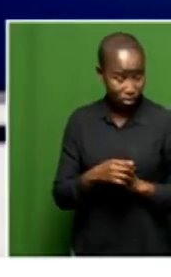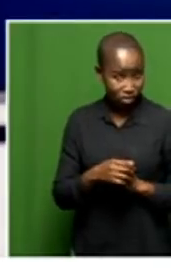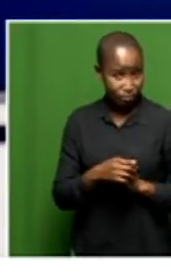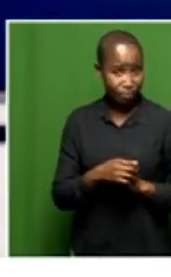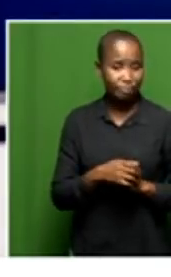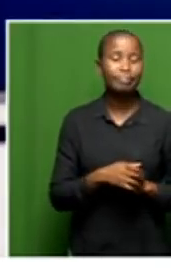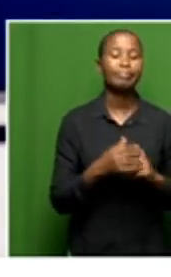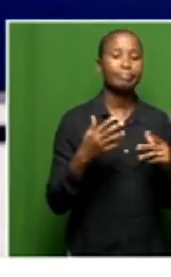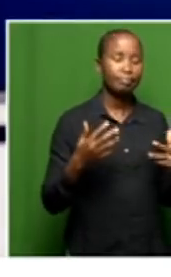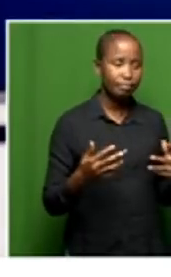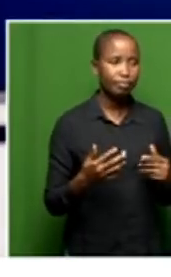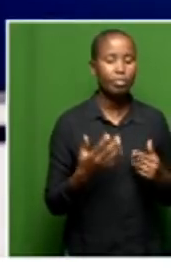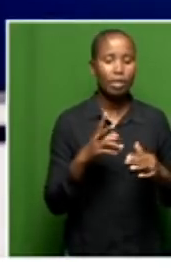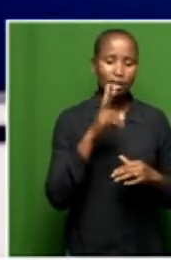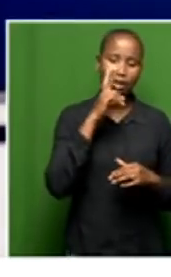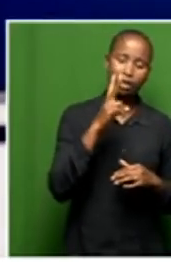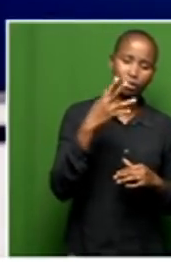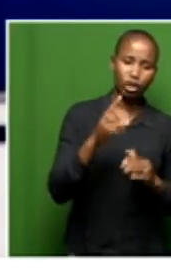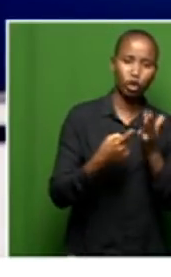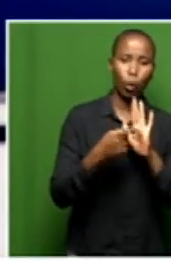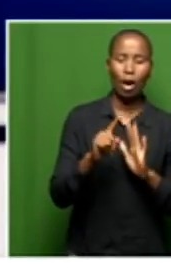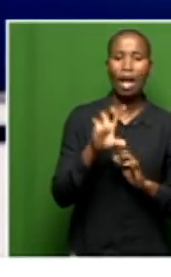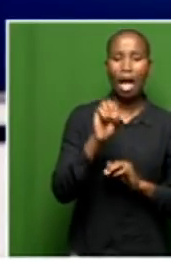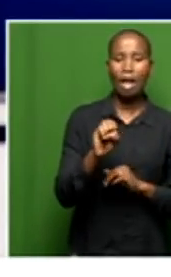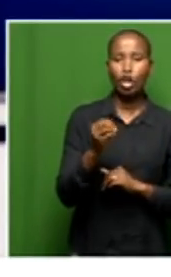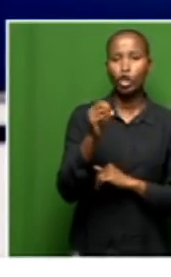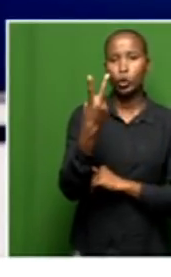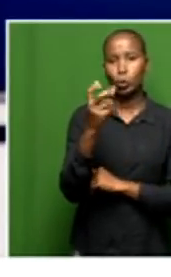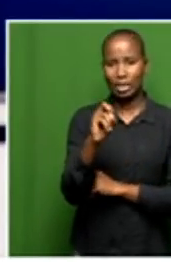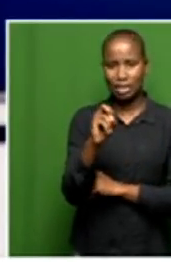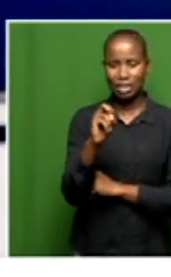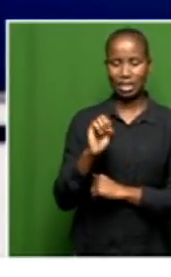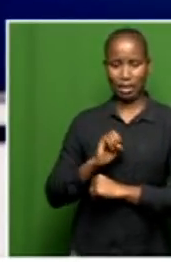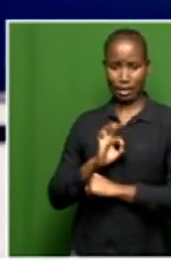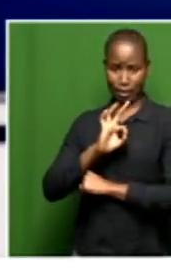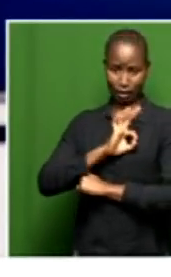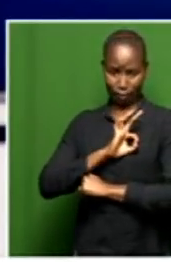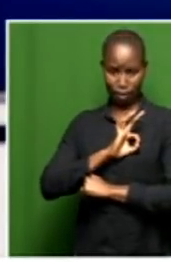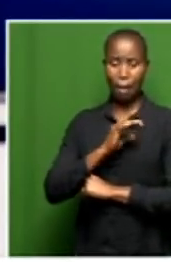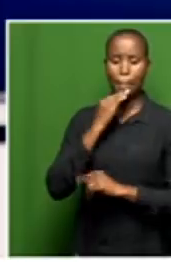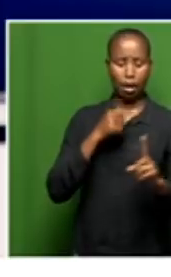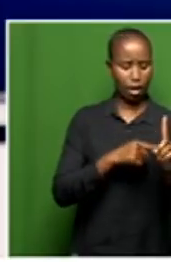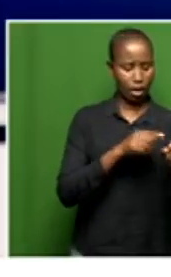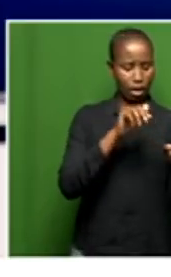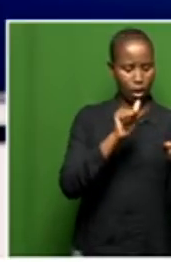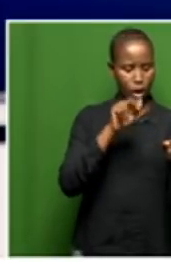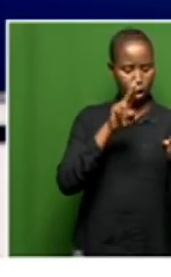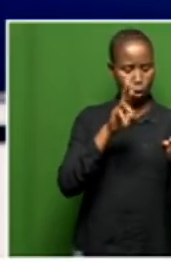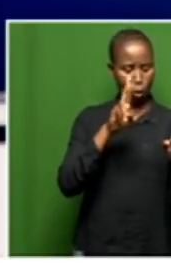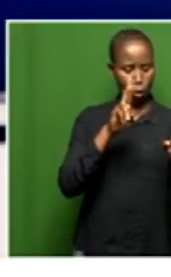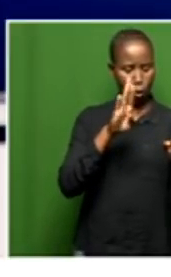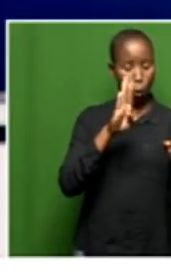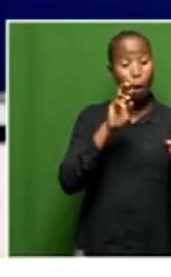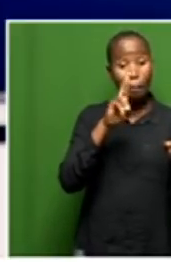The records we saw shows that there are about 20 employees. Aubrey is one of those who were employed in